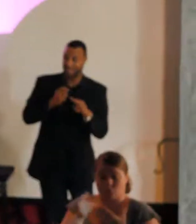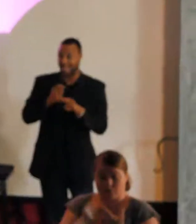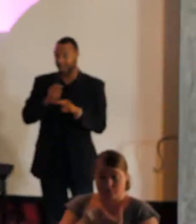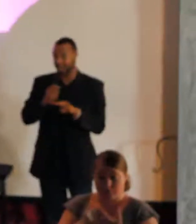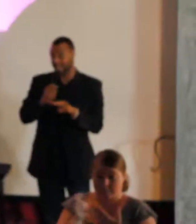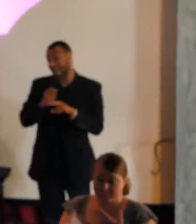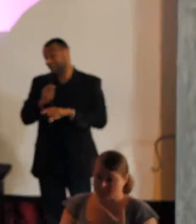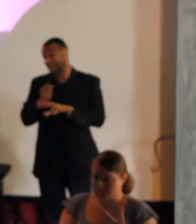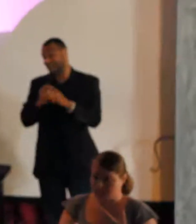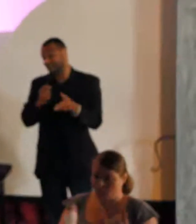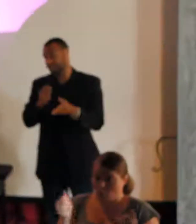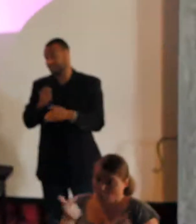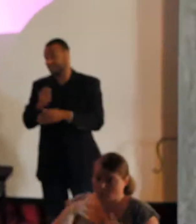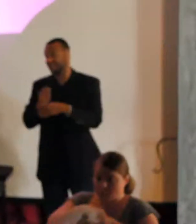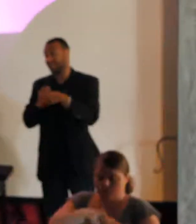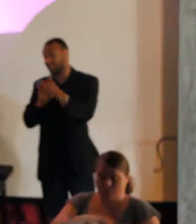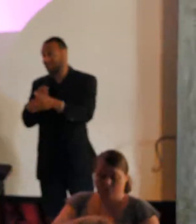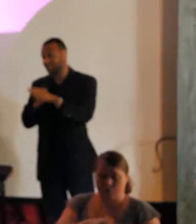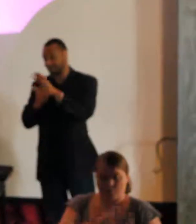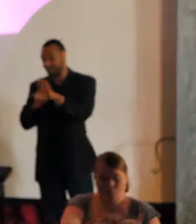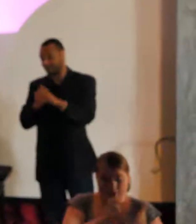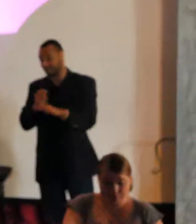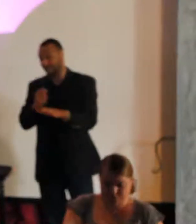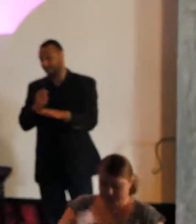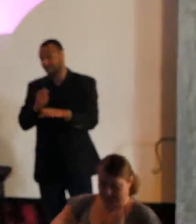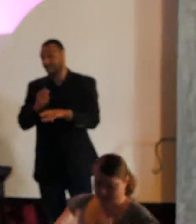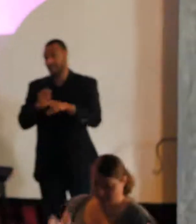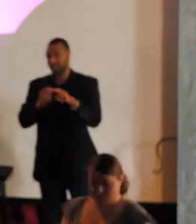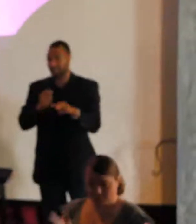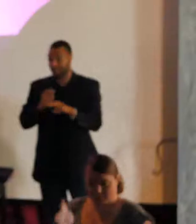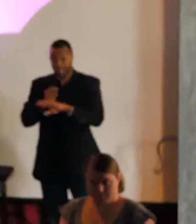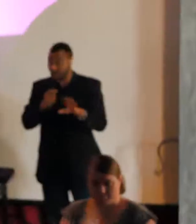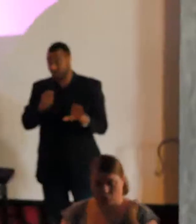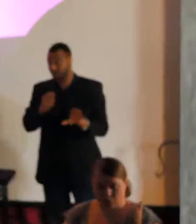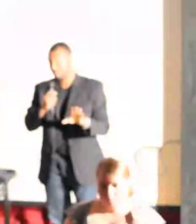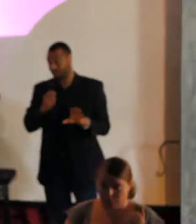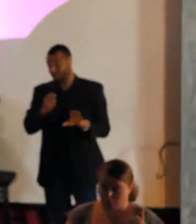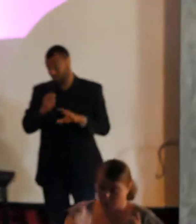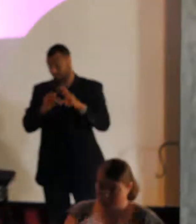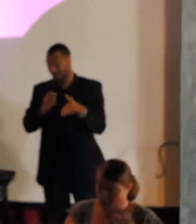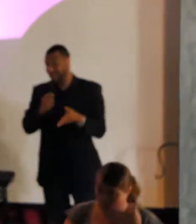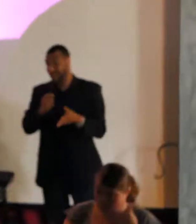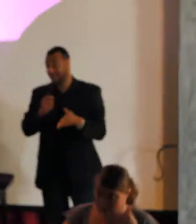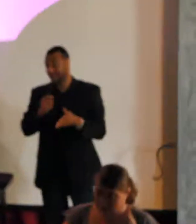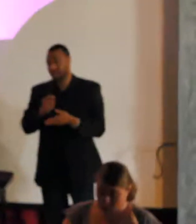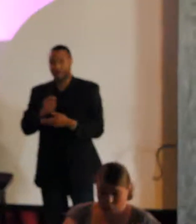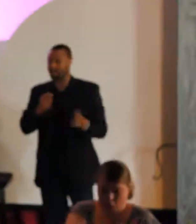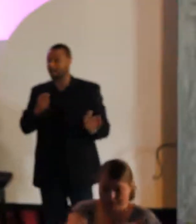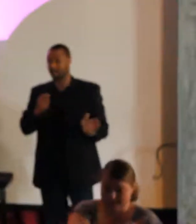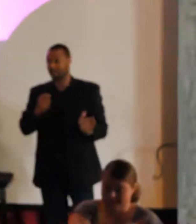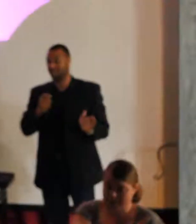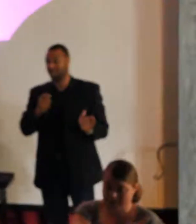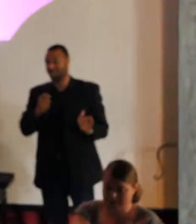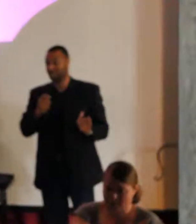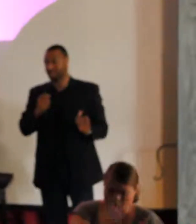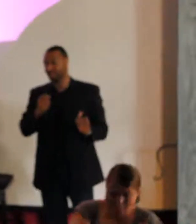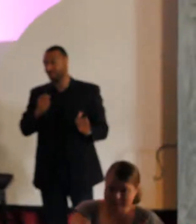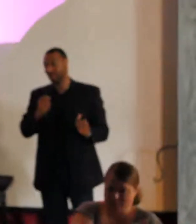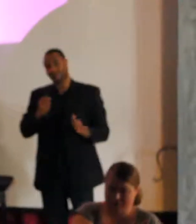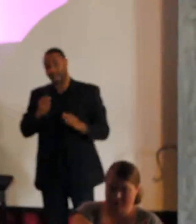and the actors. The actors, obviously, because they can get a project done very quickly. But without the writing, you have nothing.